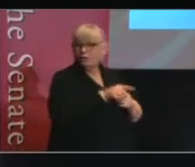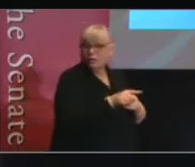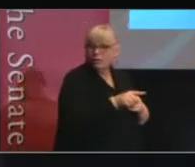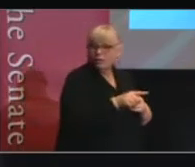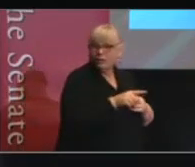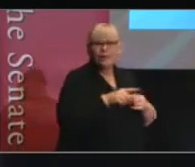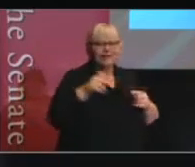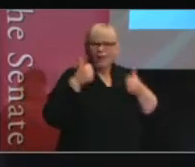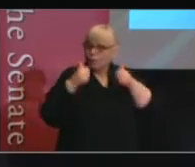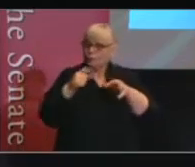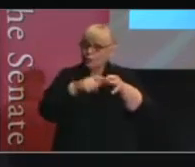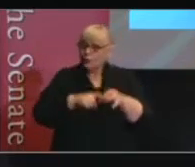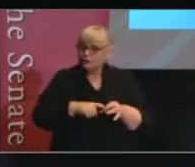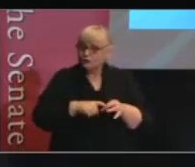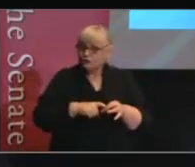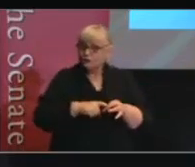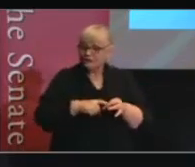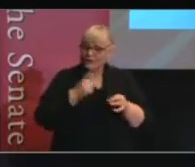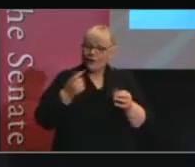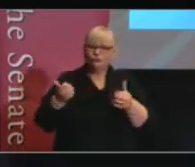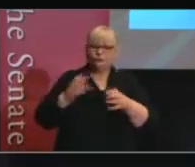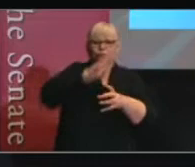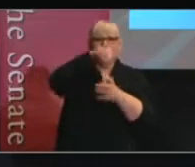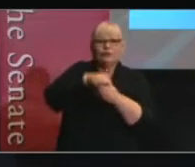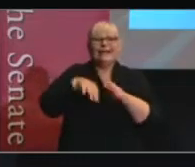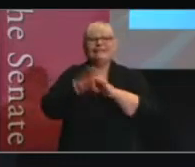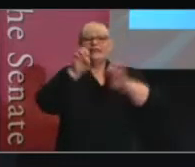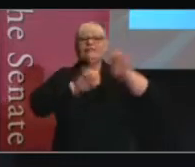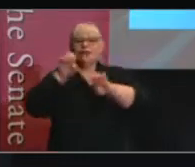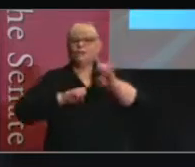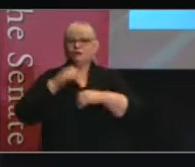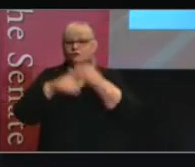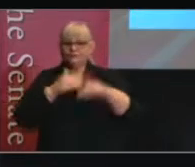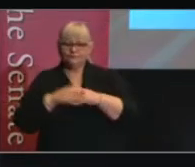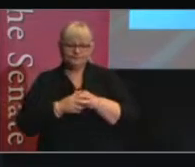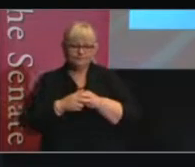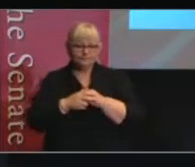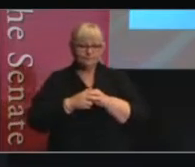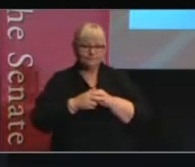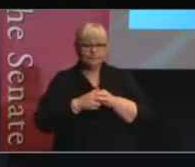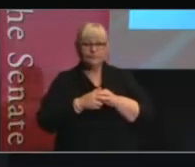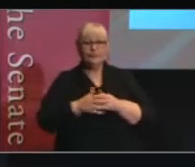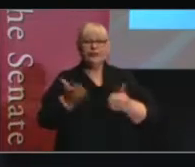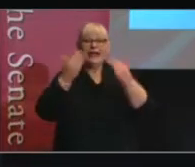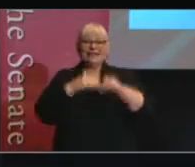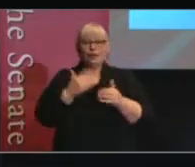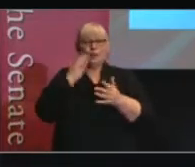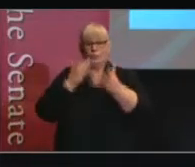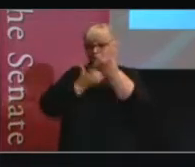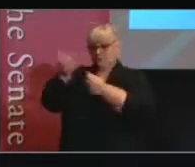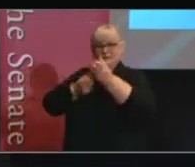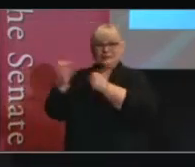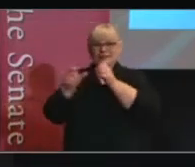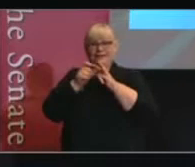are important to build into evaluation of committees. And then the data comes in, if you like, with